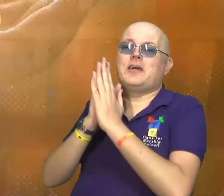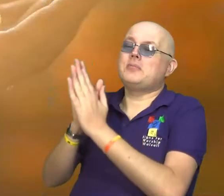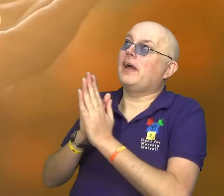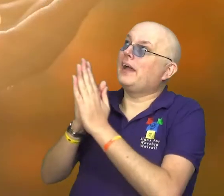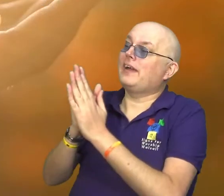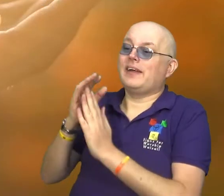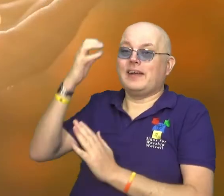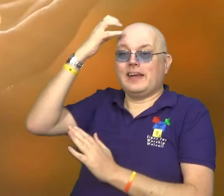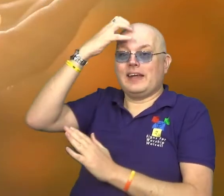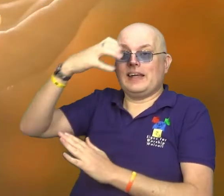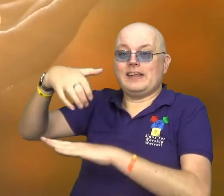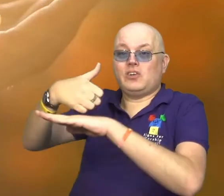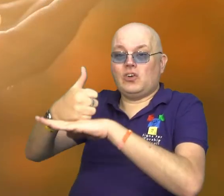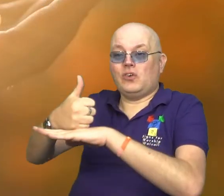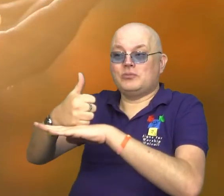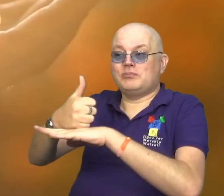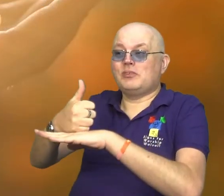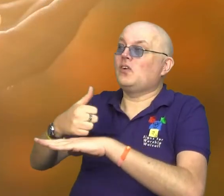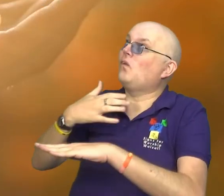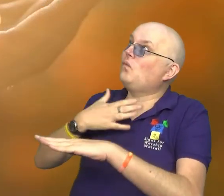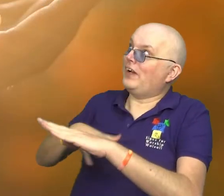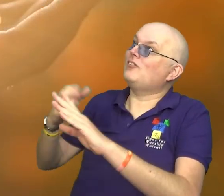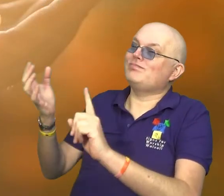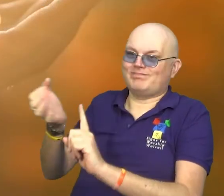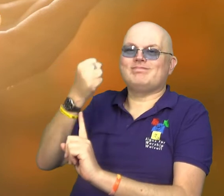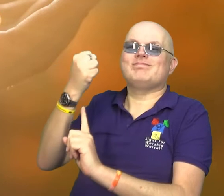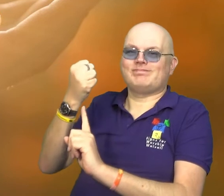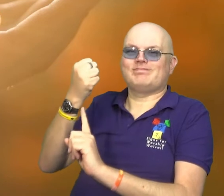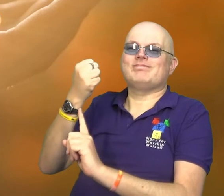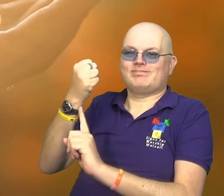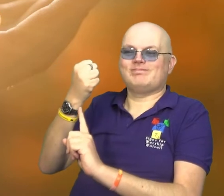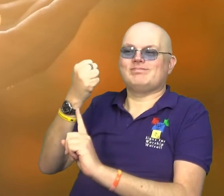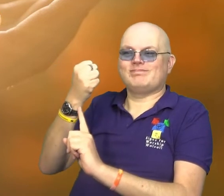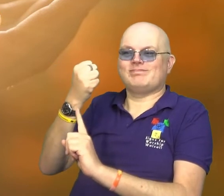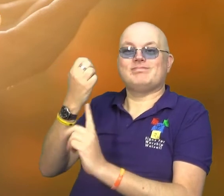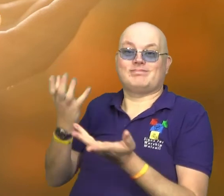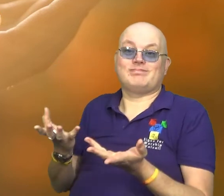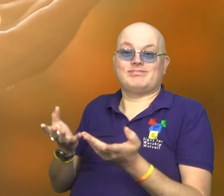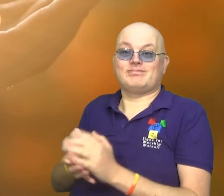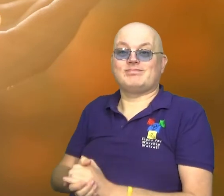week. Your kingdom come. Your will be done.